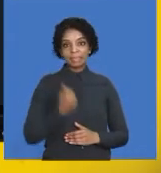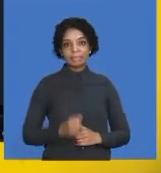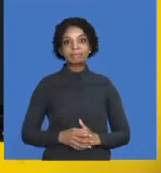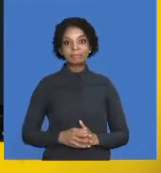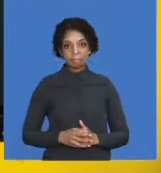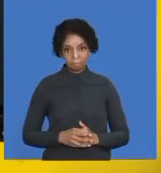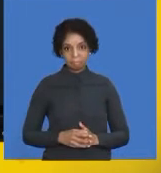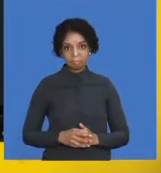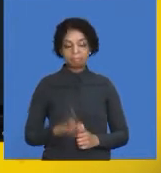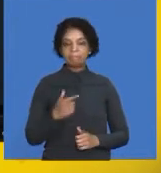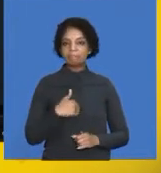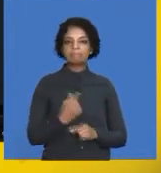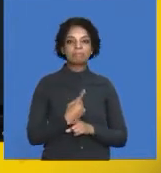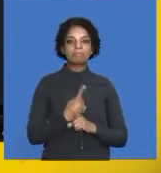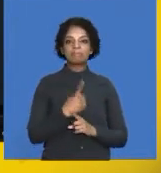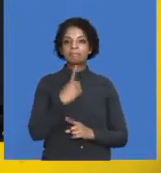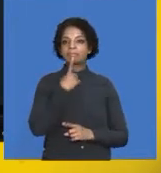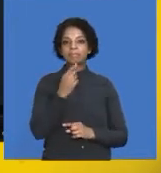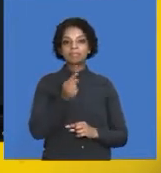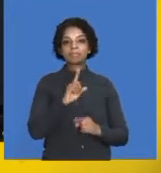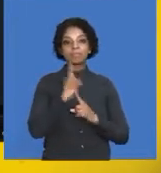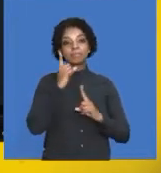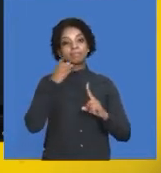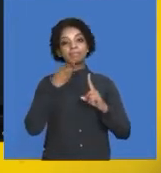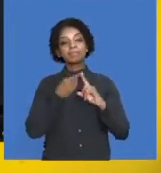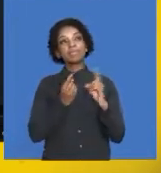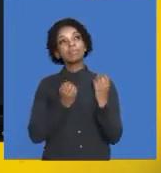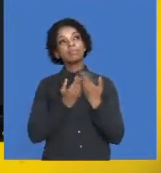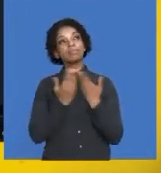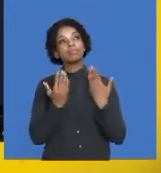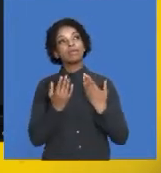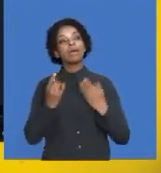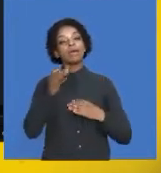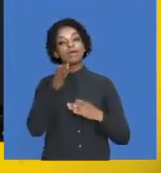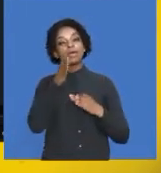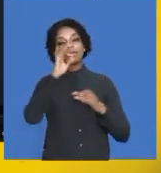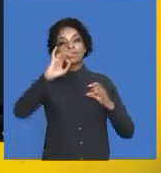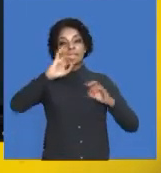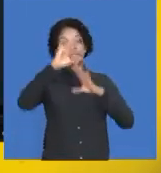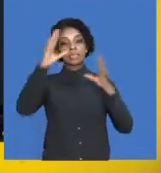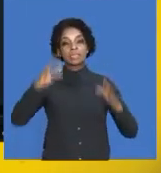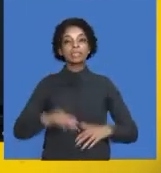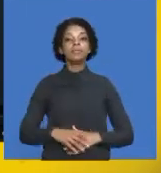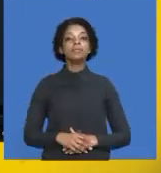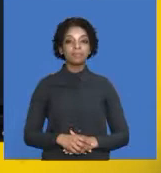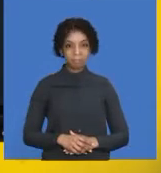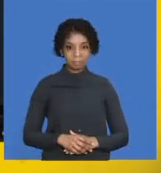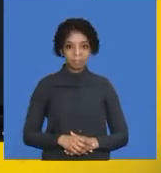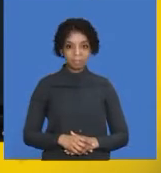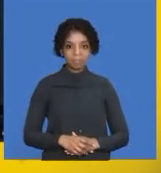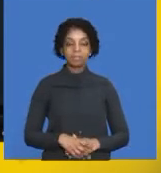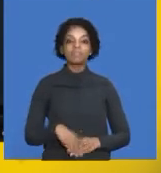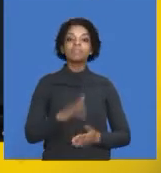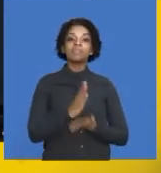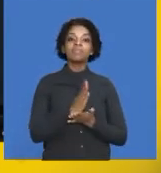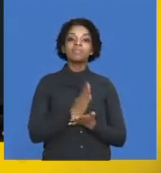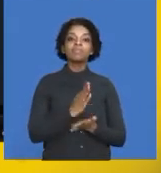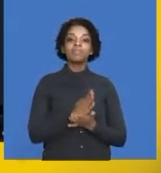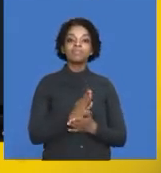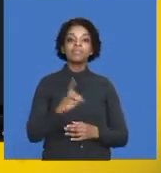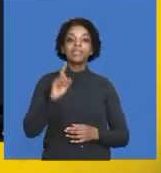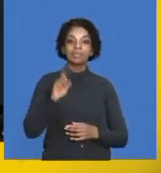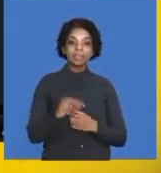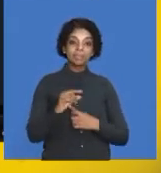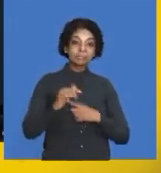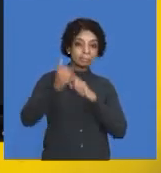remember what we said? We'll end up by saying, aim for the stars. But chance, if you don't get there, you're definitely going to